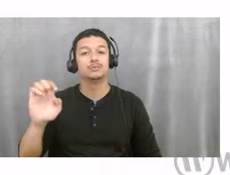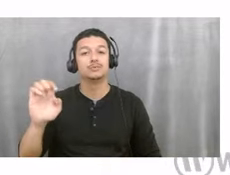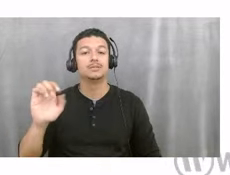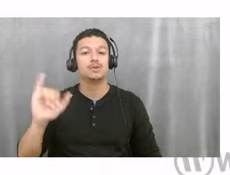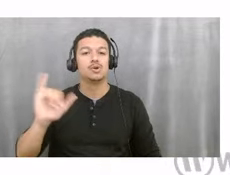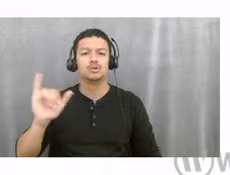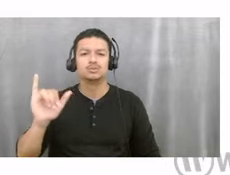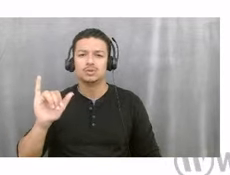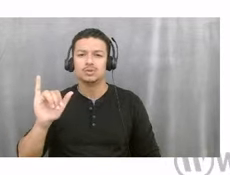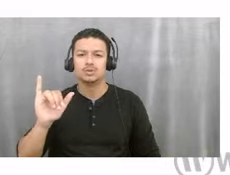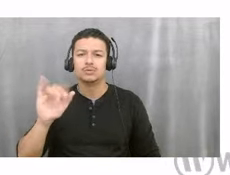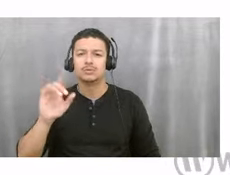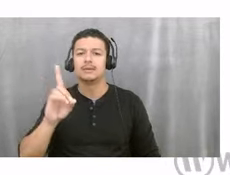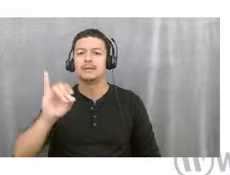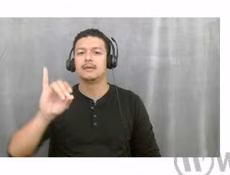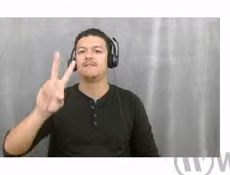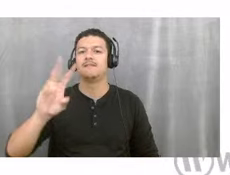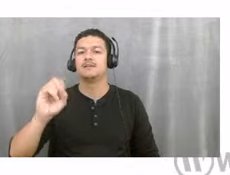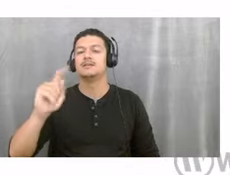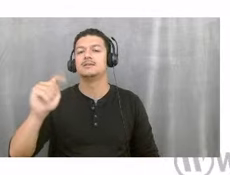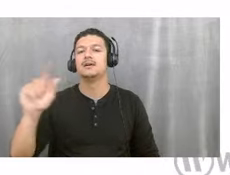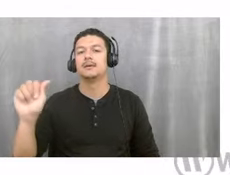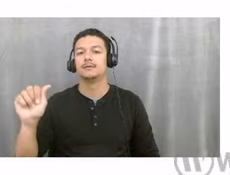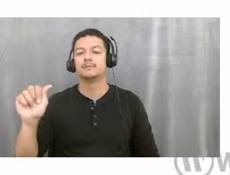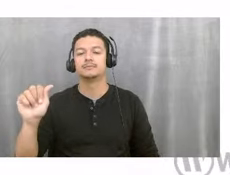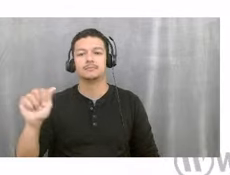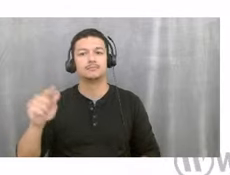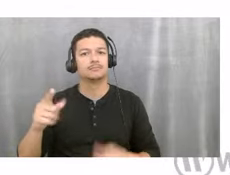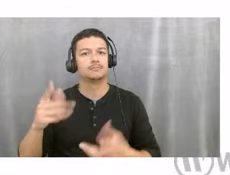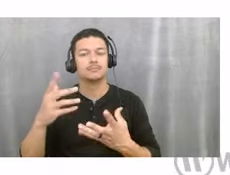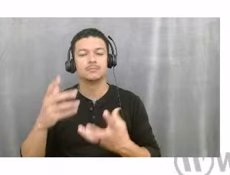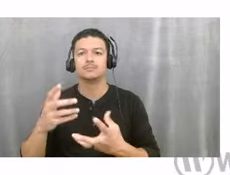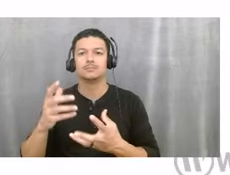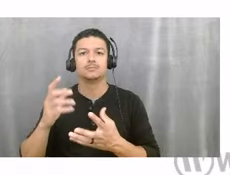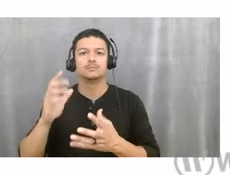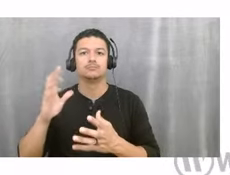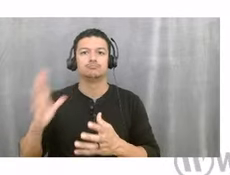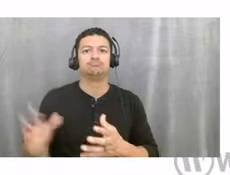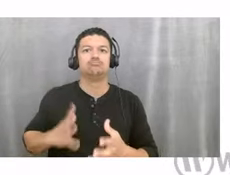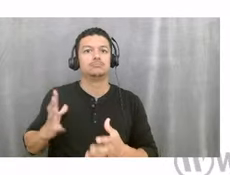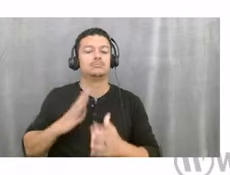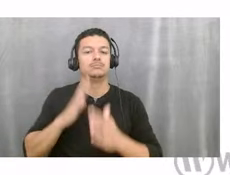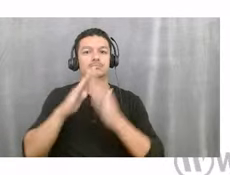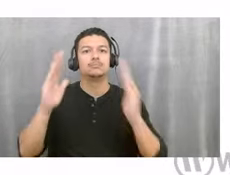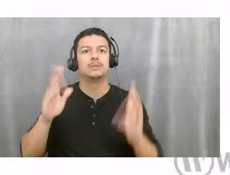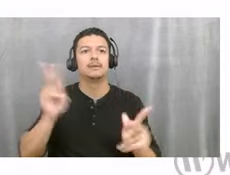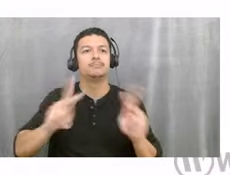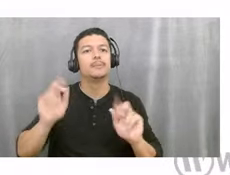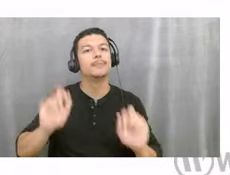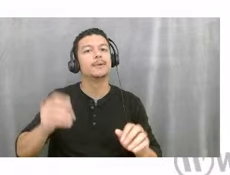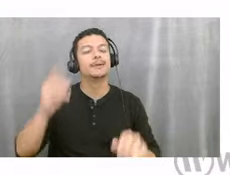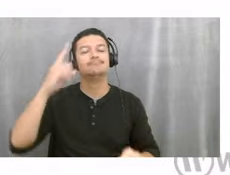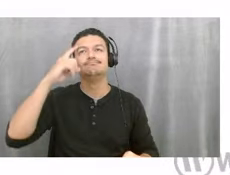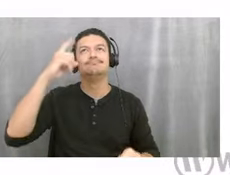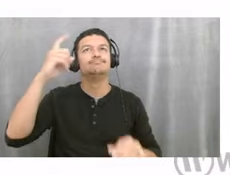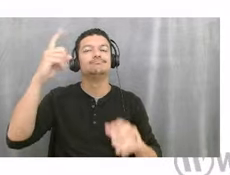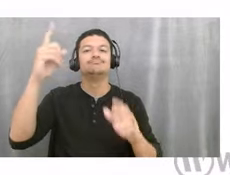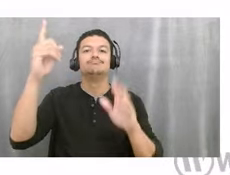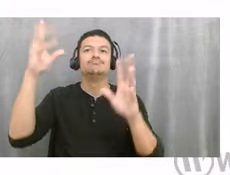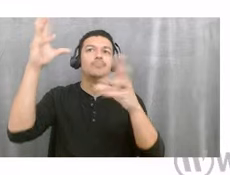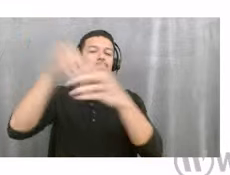They have a tradition of a commitment to build incredible places where people can live their dreams, whether that's at home, at work, or in the community.